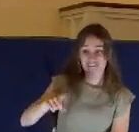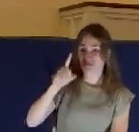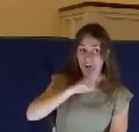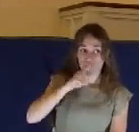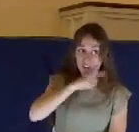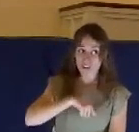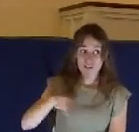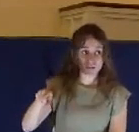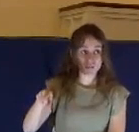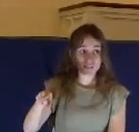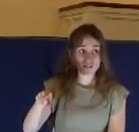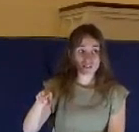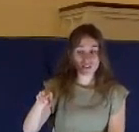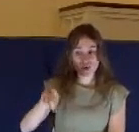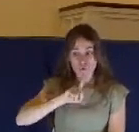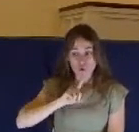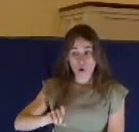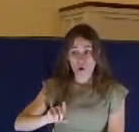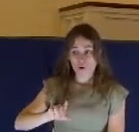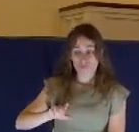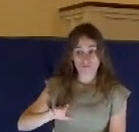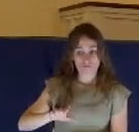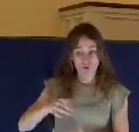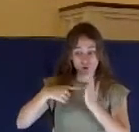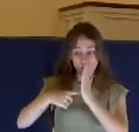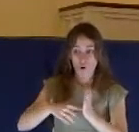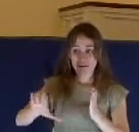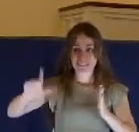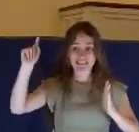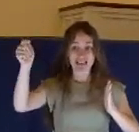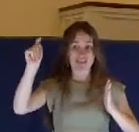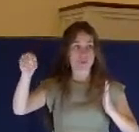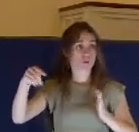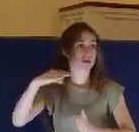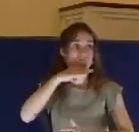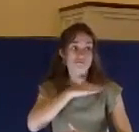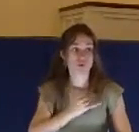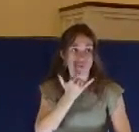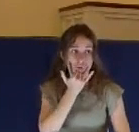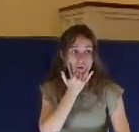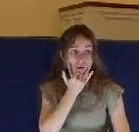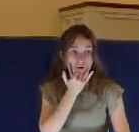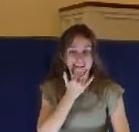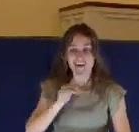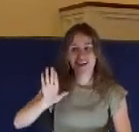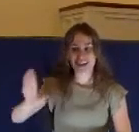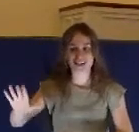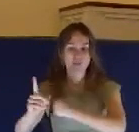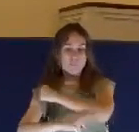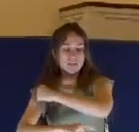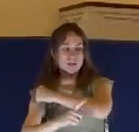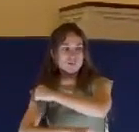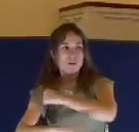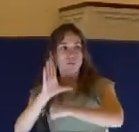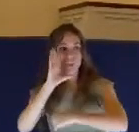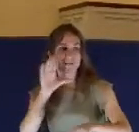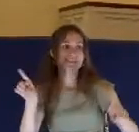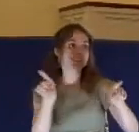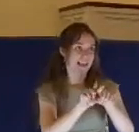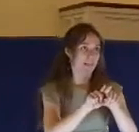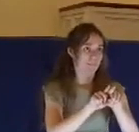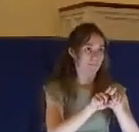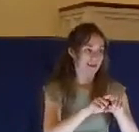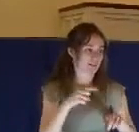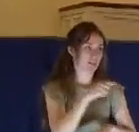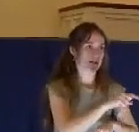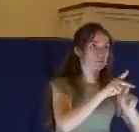witness and has testified falsely against his brother, then shall you do unto him as he had thought had done unto his brother. So shall